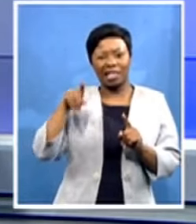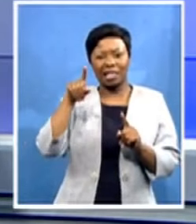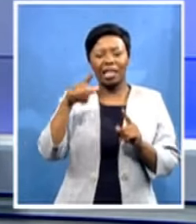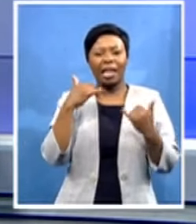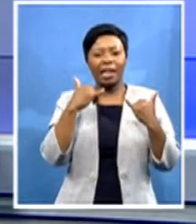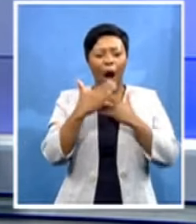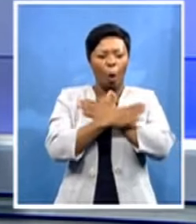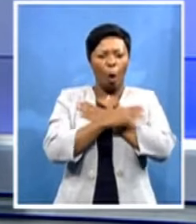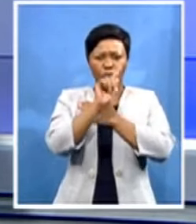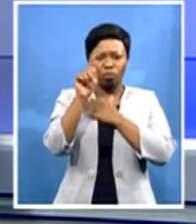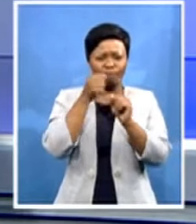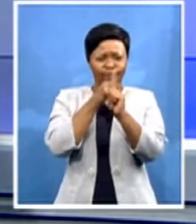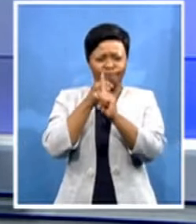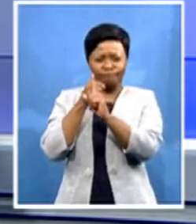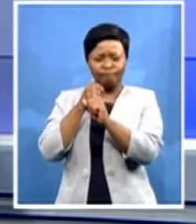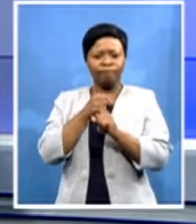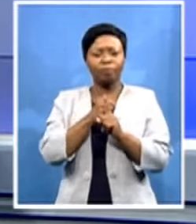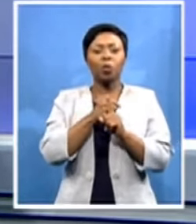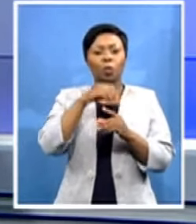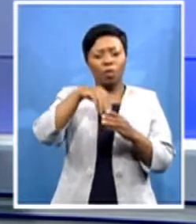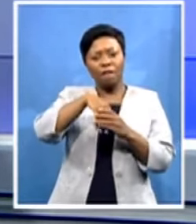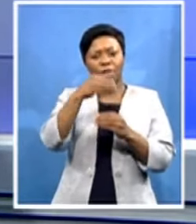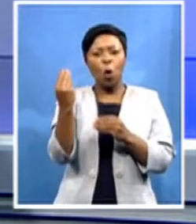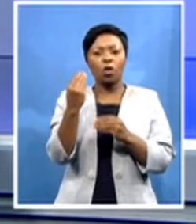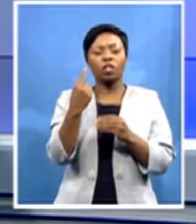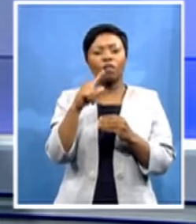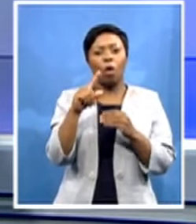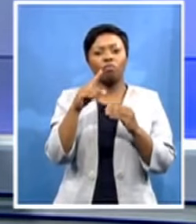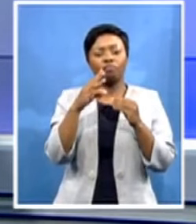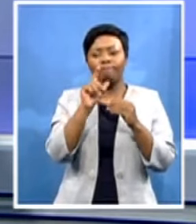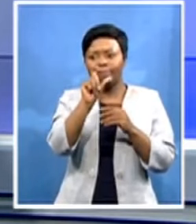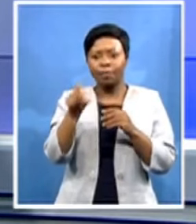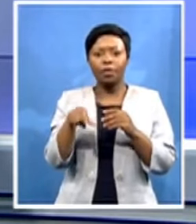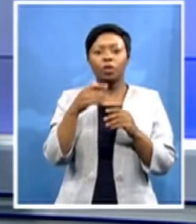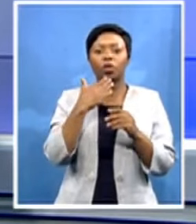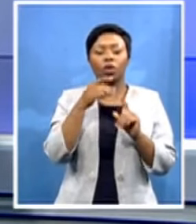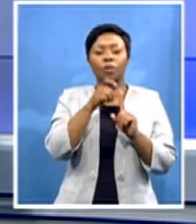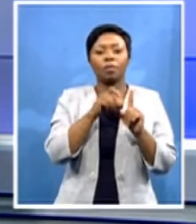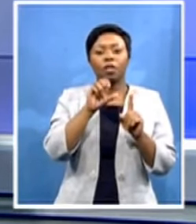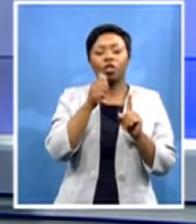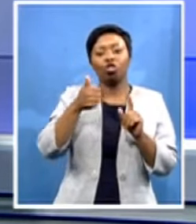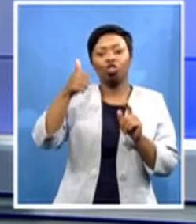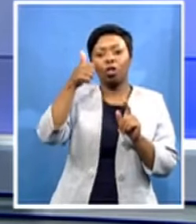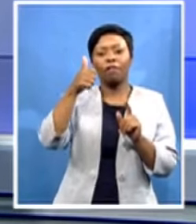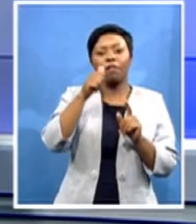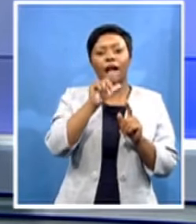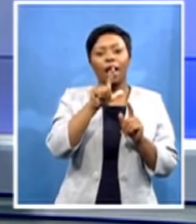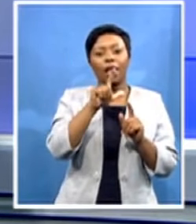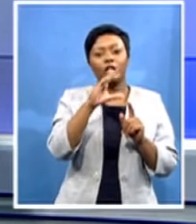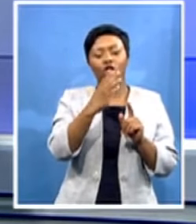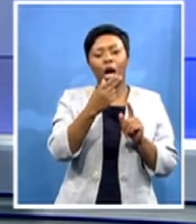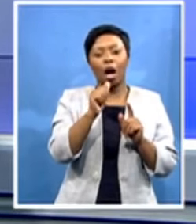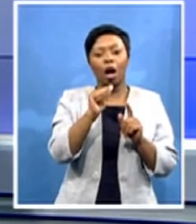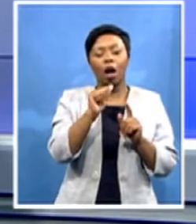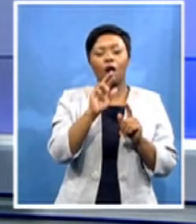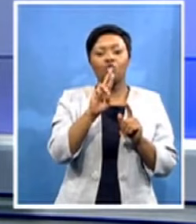candidate honorable chief fortune charumbira honorable charumbira has been endorsed by the region last weekend